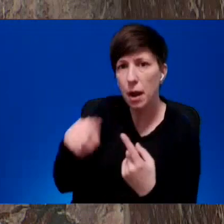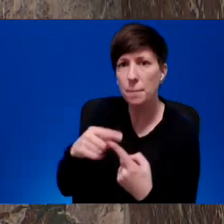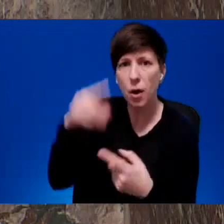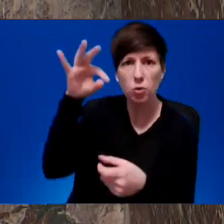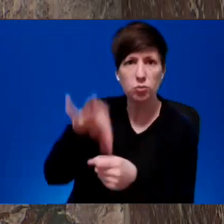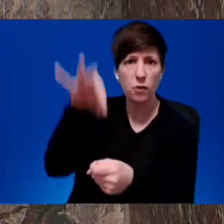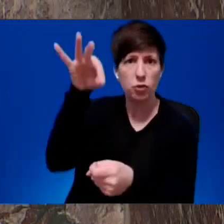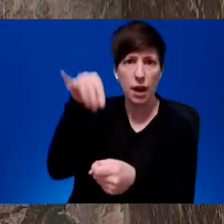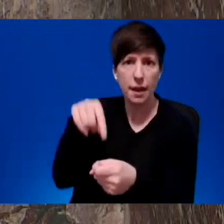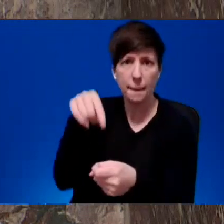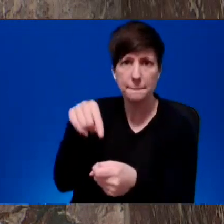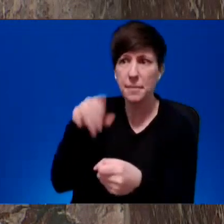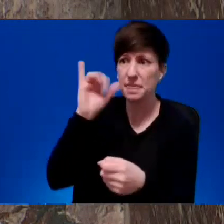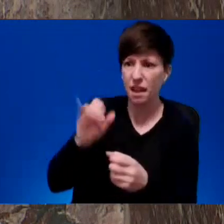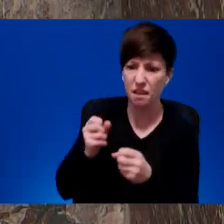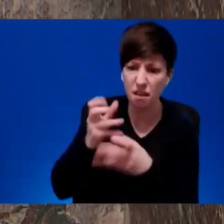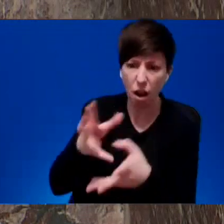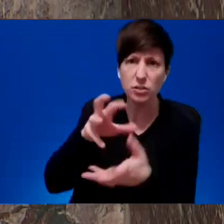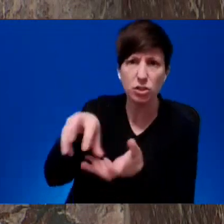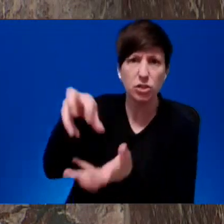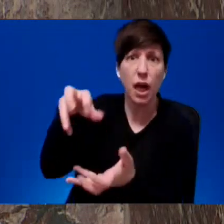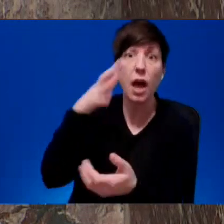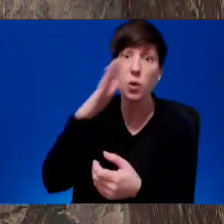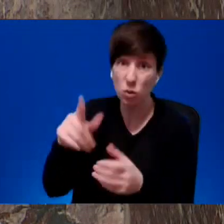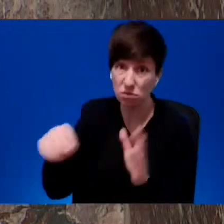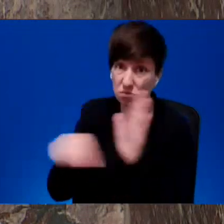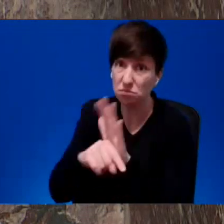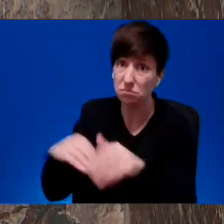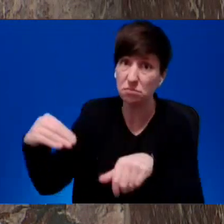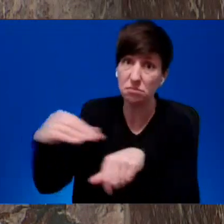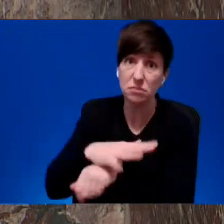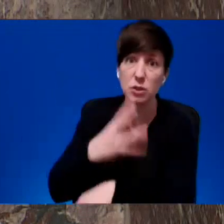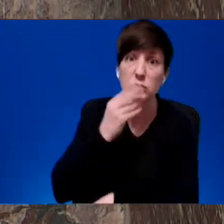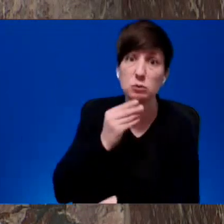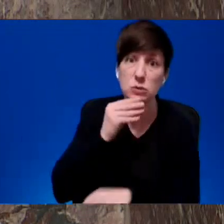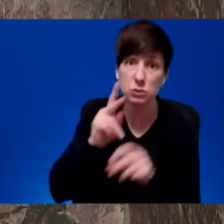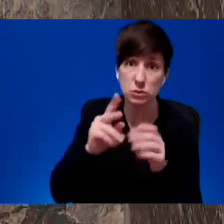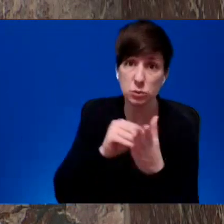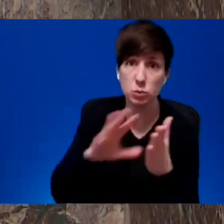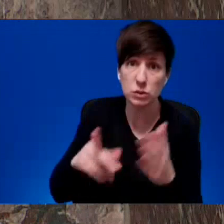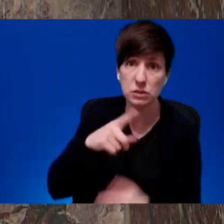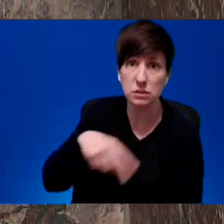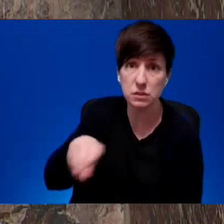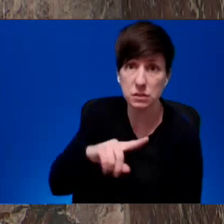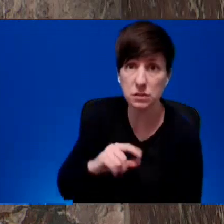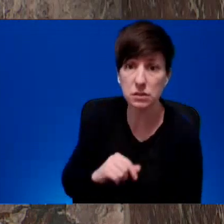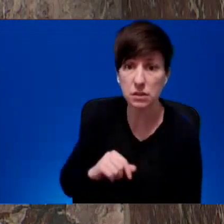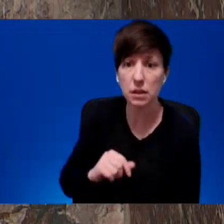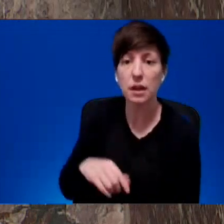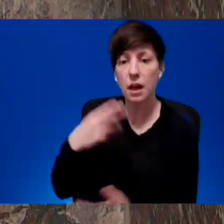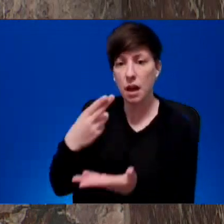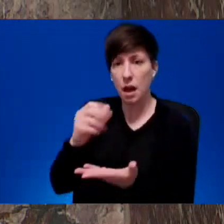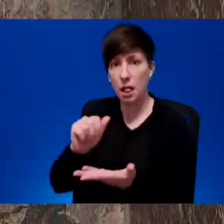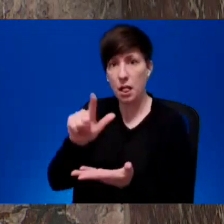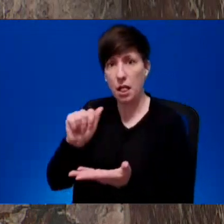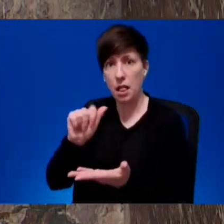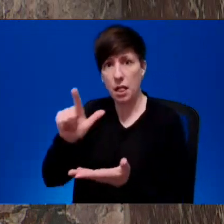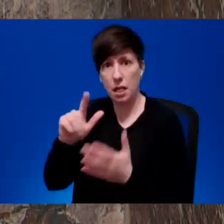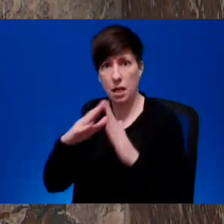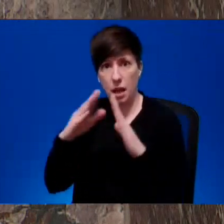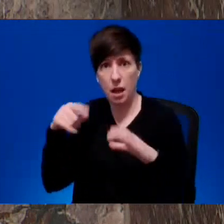on Jewish students. The proposal aims to end the lease for Hillel House, a safe place